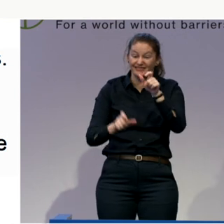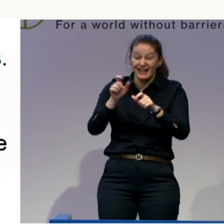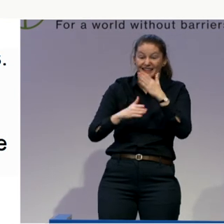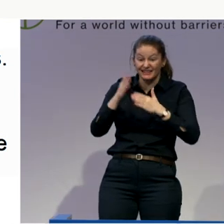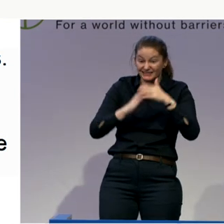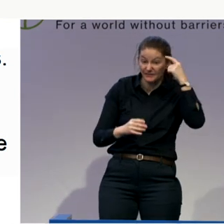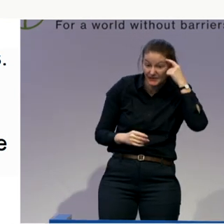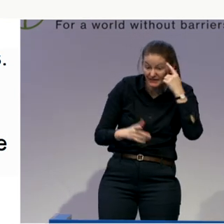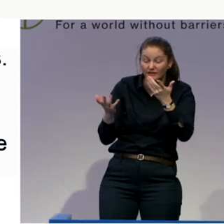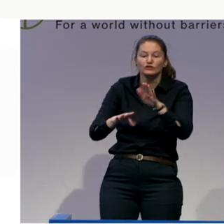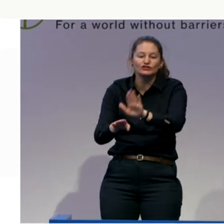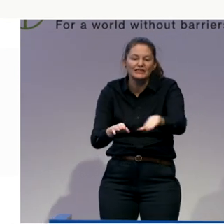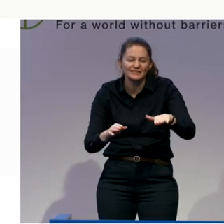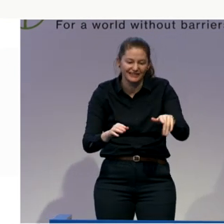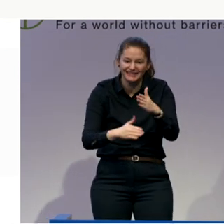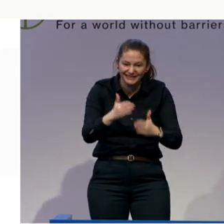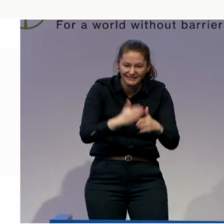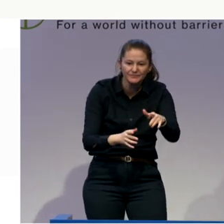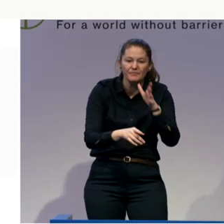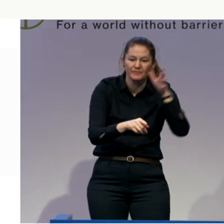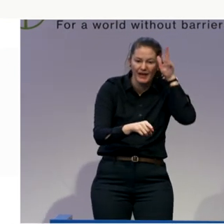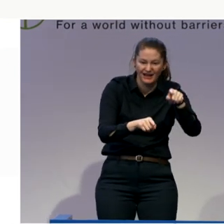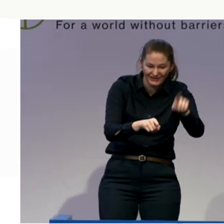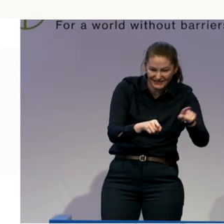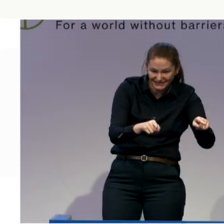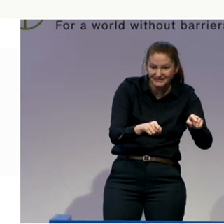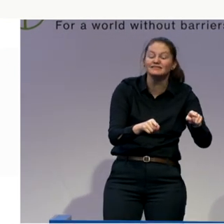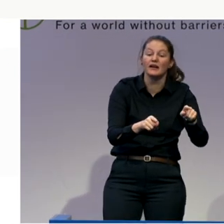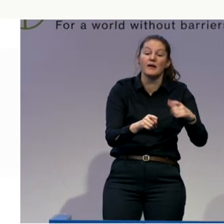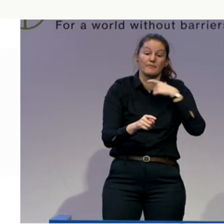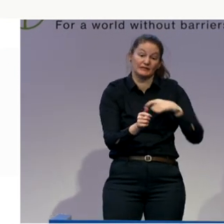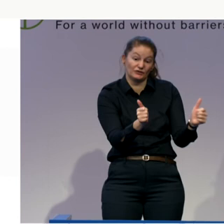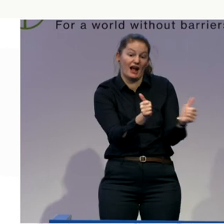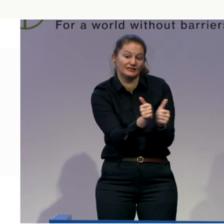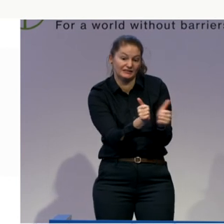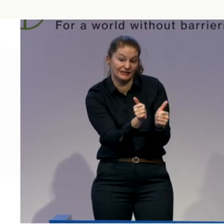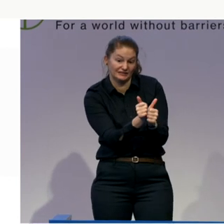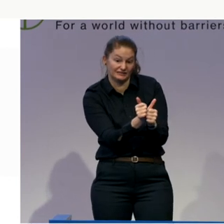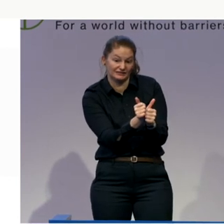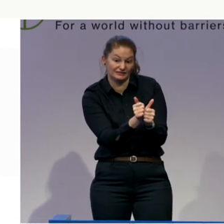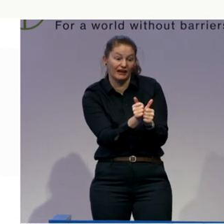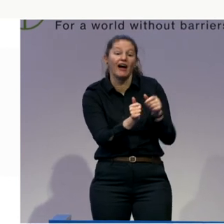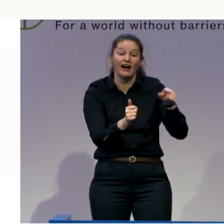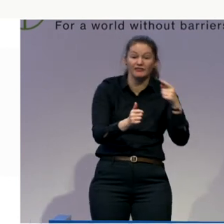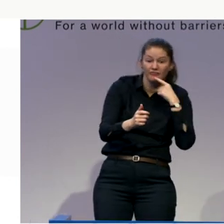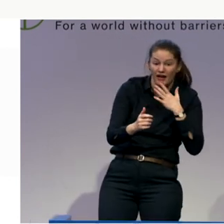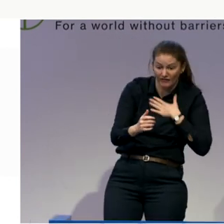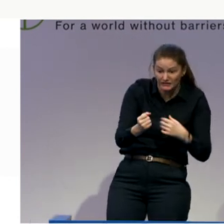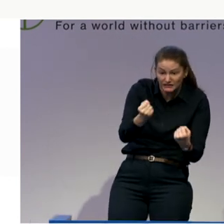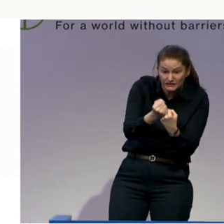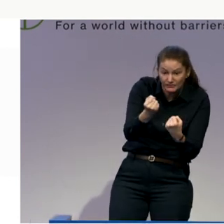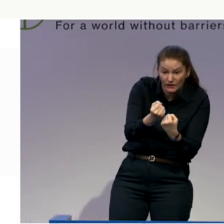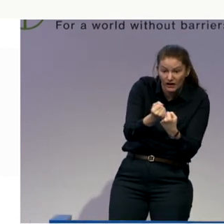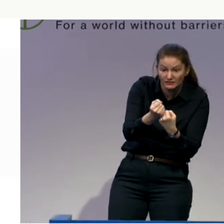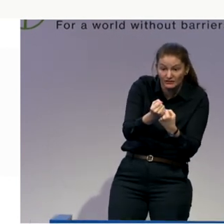personal assistant said, I'm trying to support him. And then his mother rings up and says, have you fed him his lunch? Give him this, do it